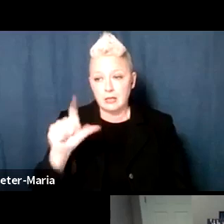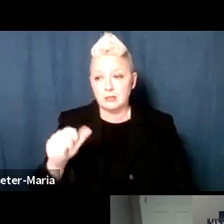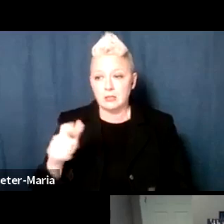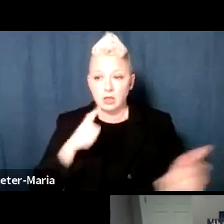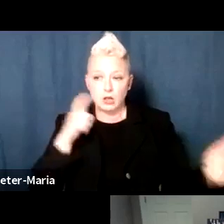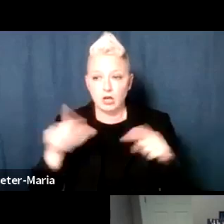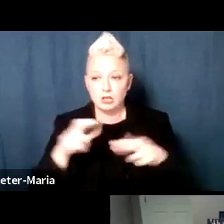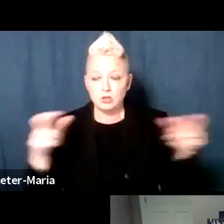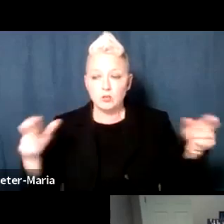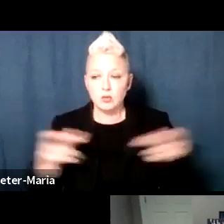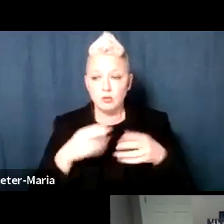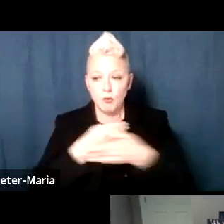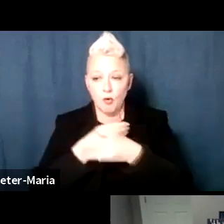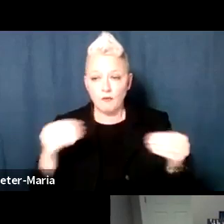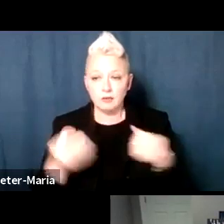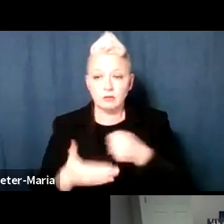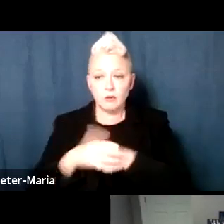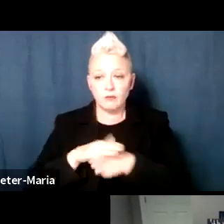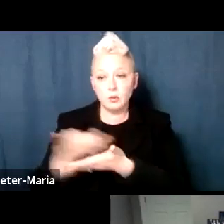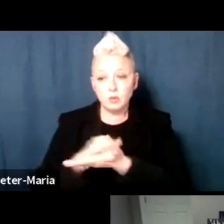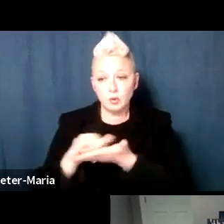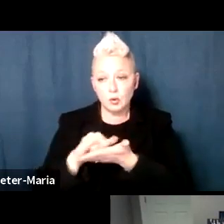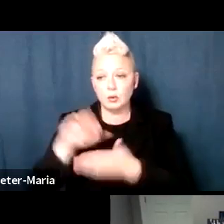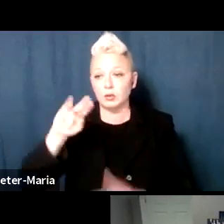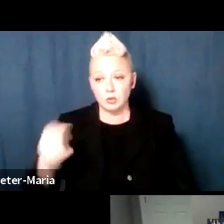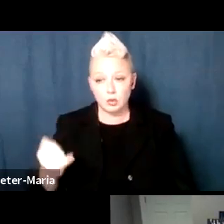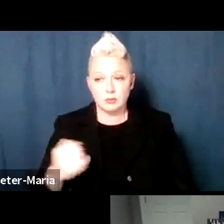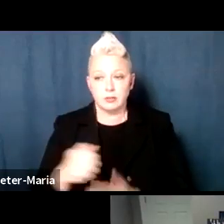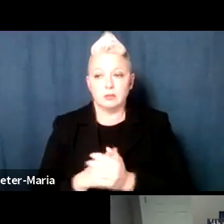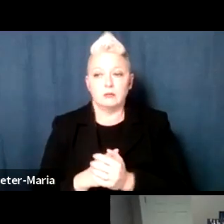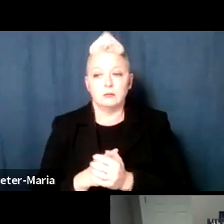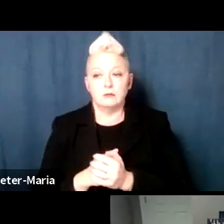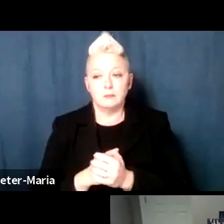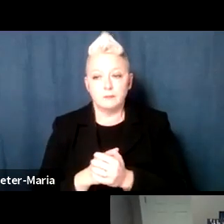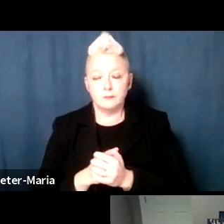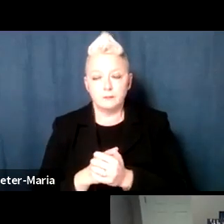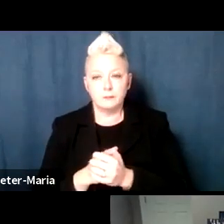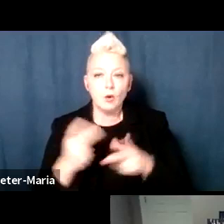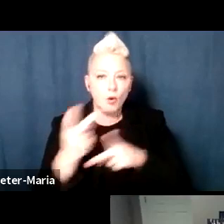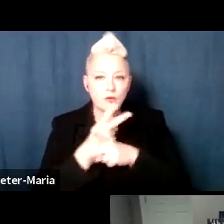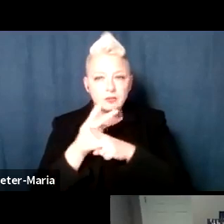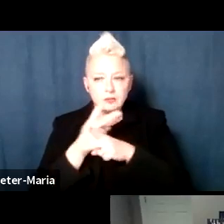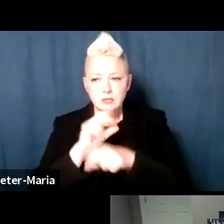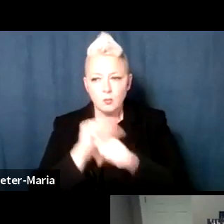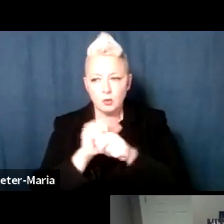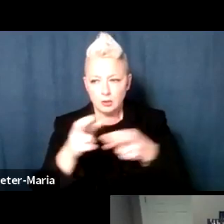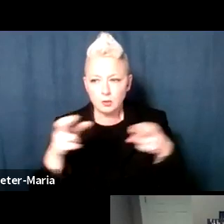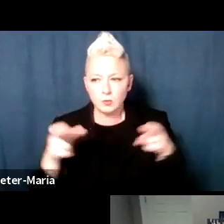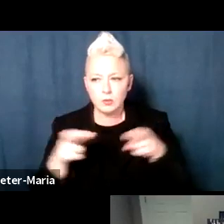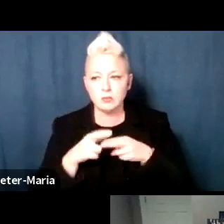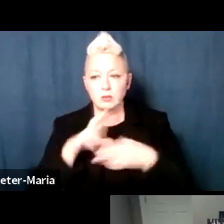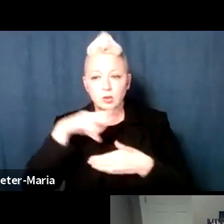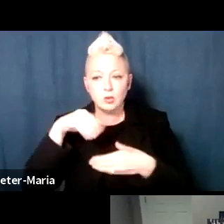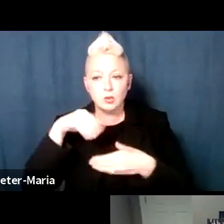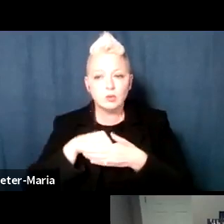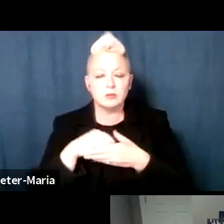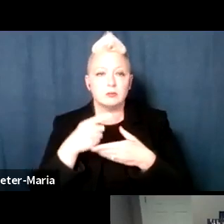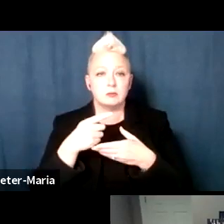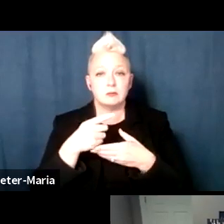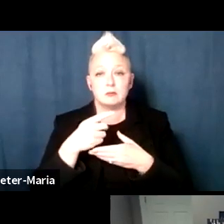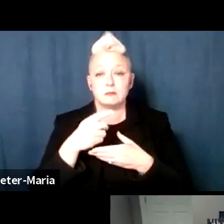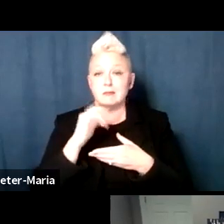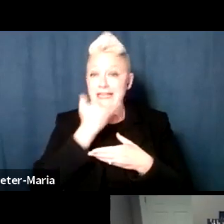largest regional office covering New York and New Jersey. He oversees the work of the region, which includes incident